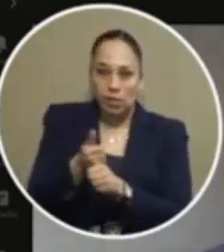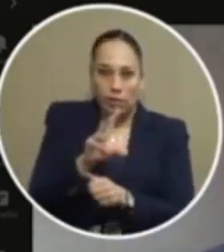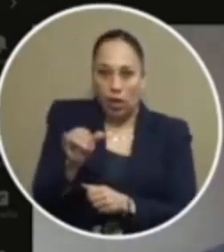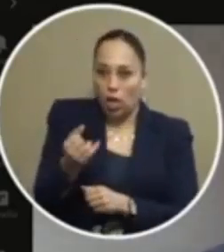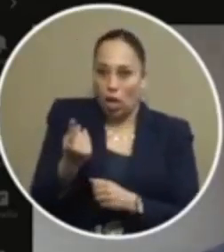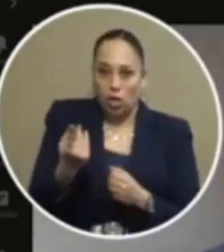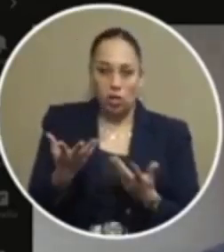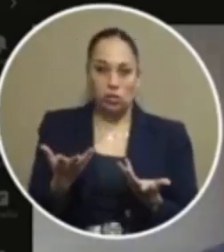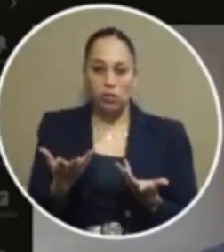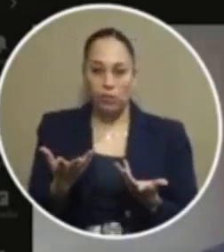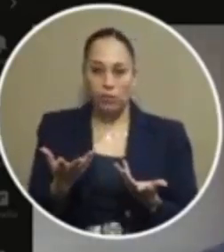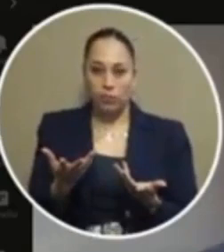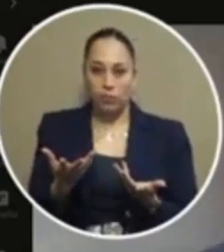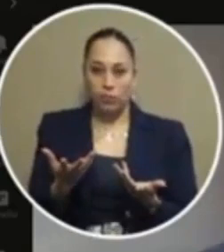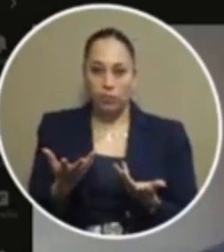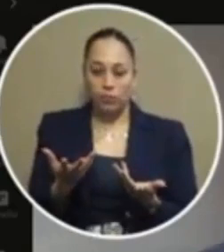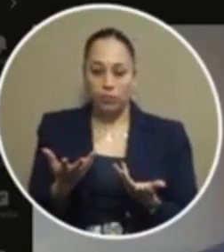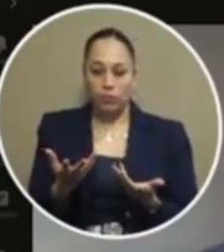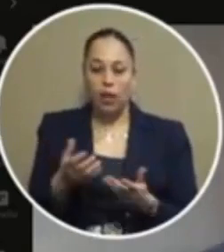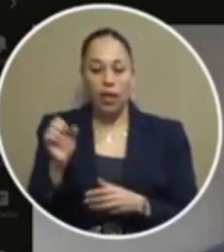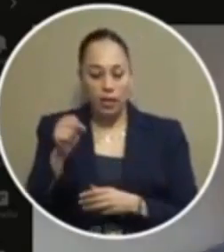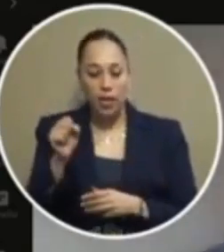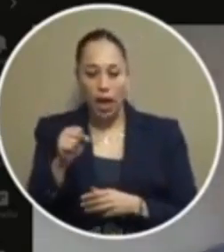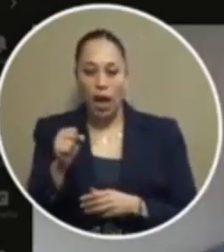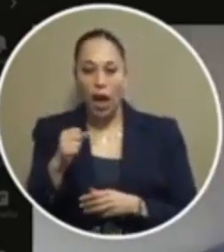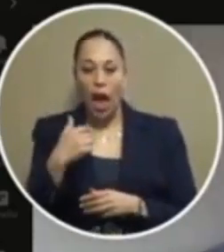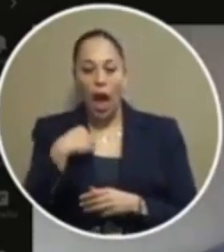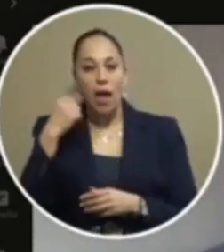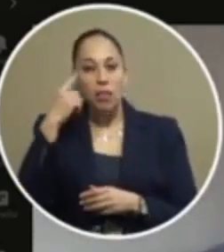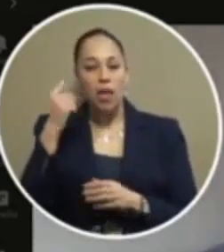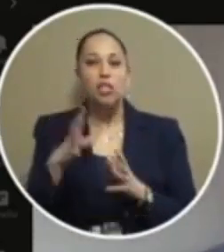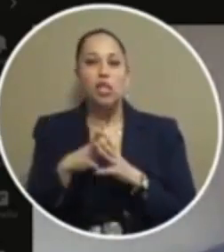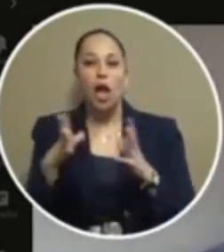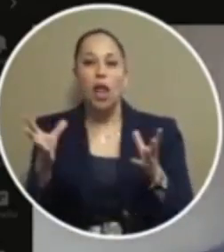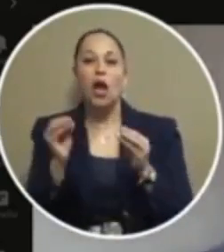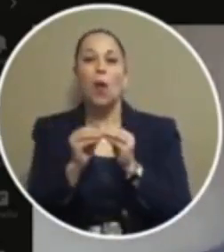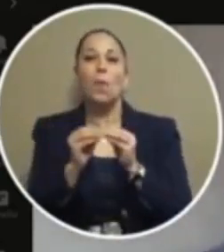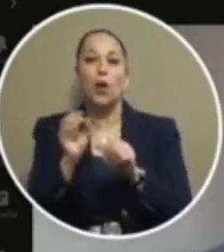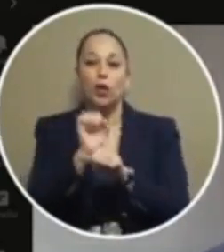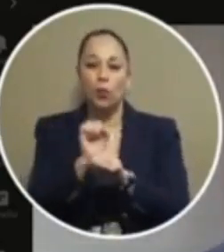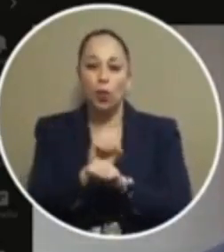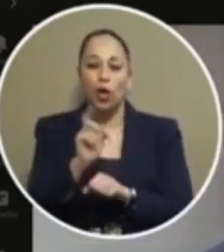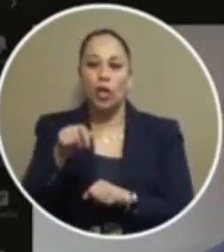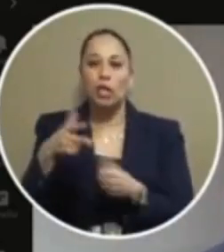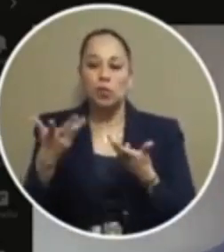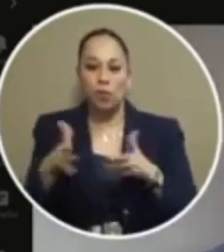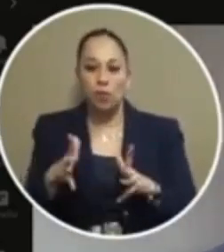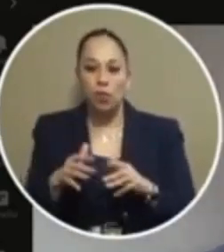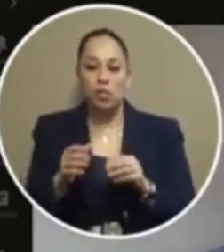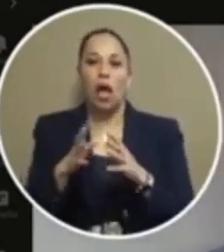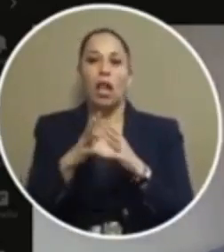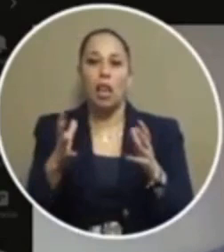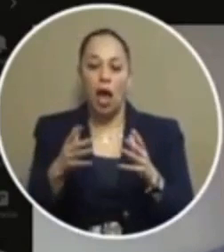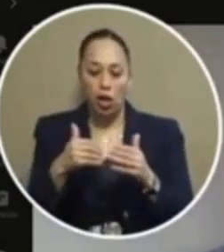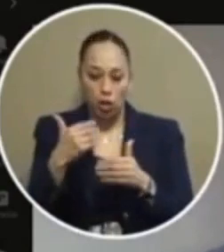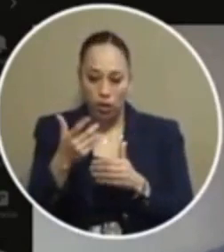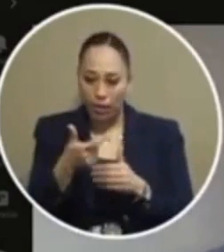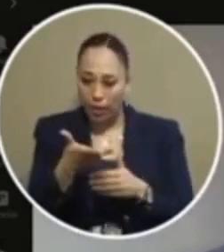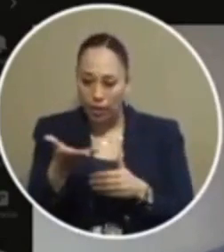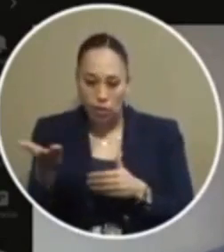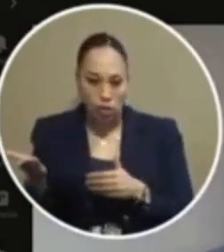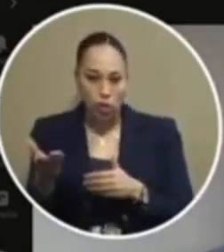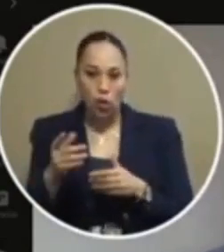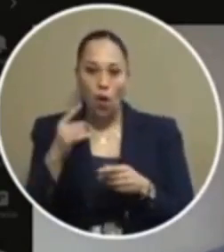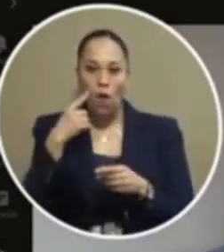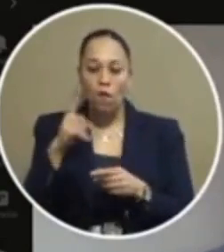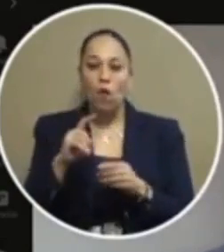um yeah i i think there's a lot more work needs to be done i think a lot of points were already raised by by the other